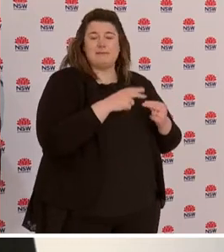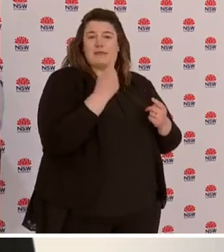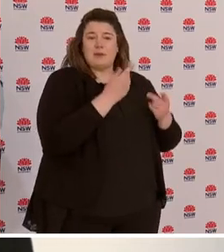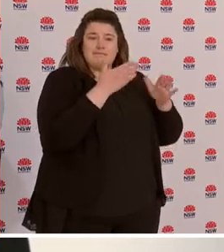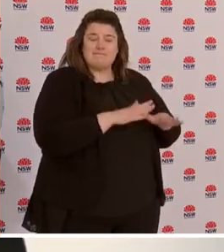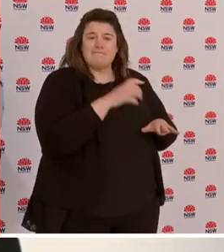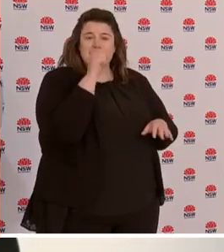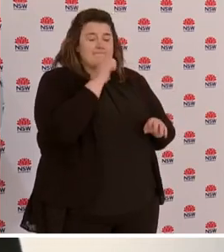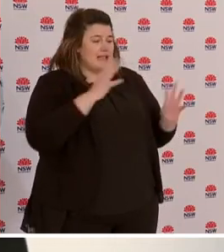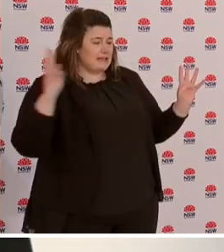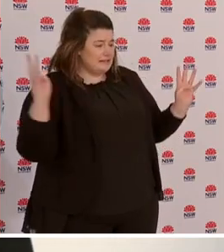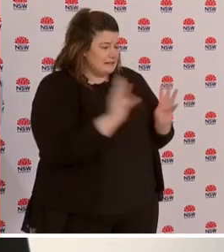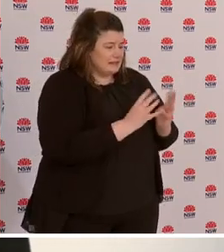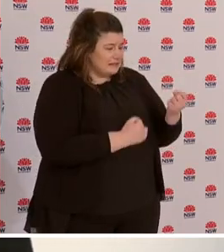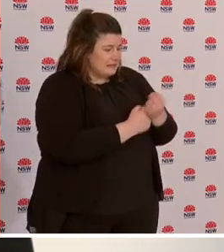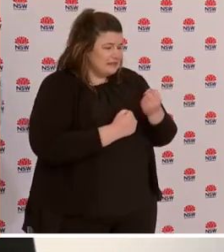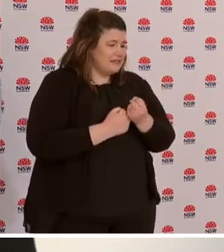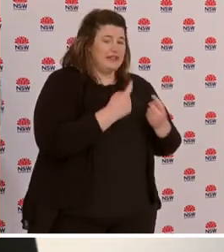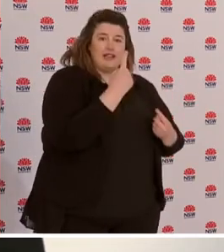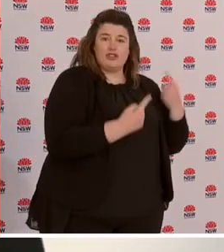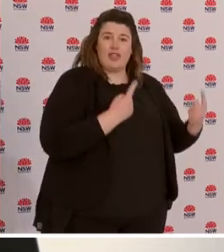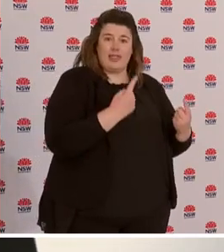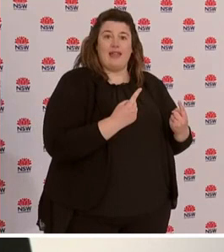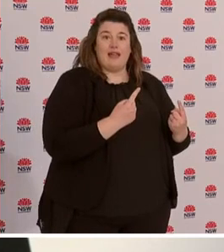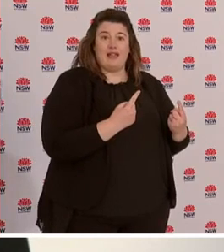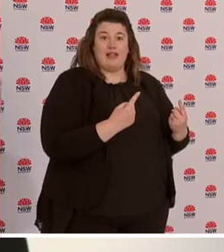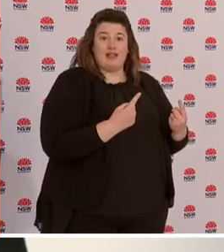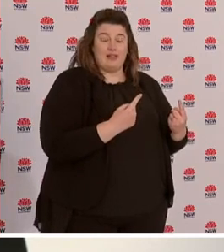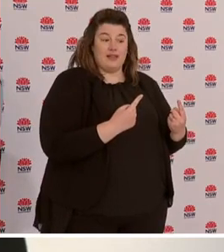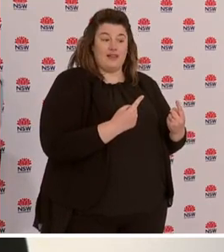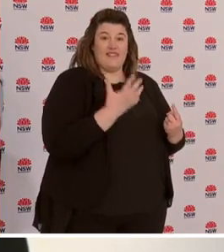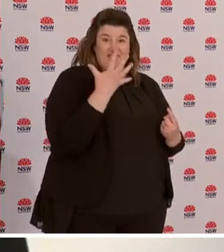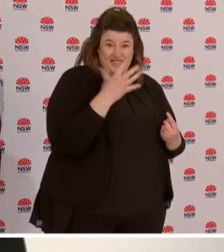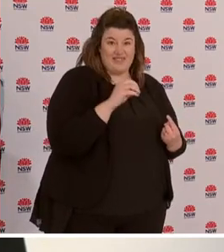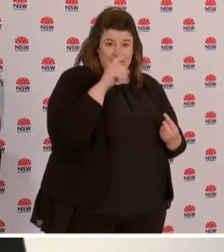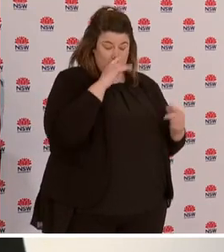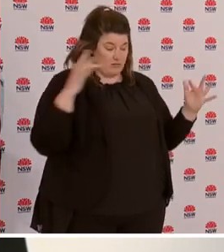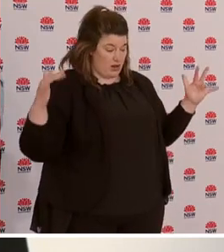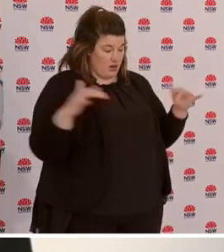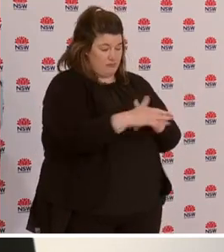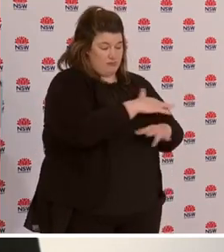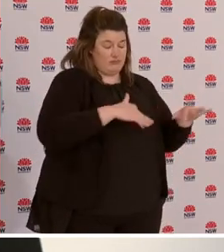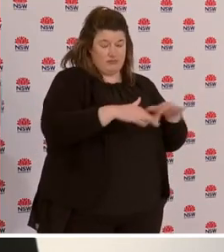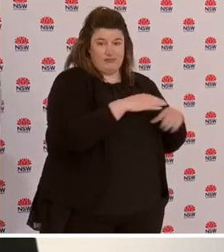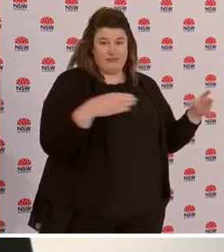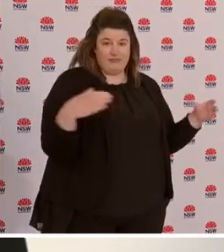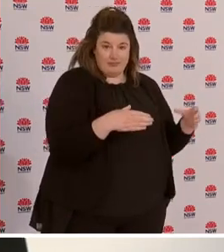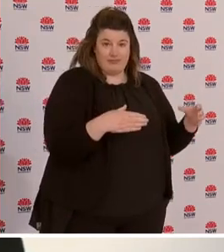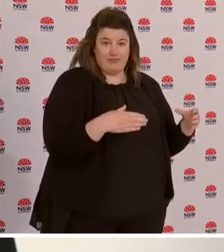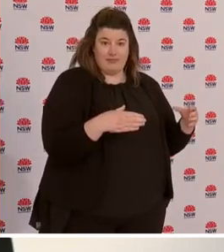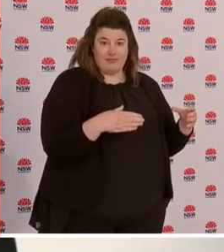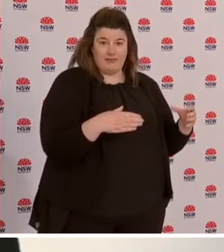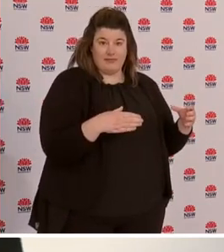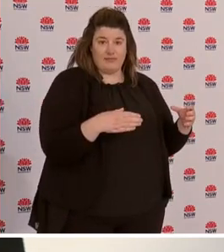to support each other. We know at least 50 people are at that gathering and we've now got 28 cases